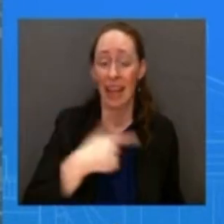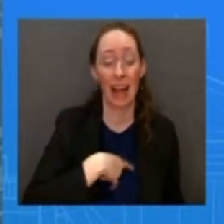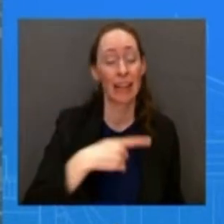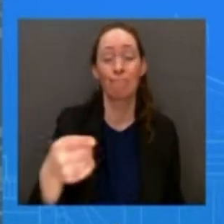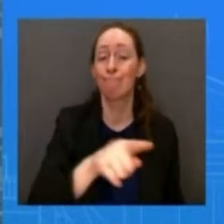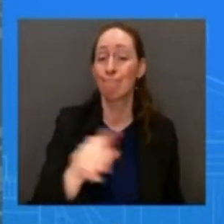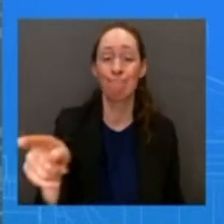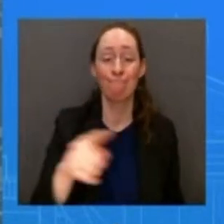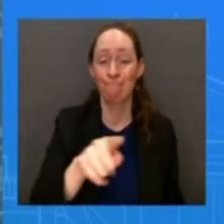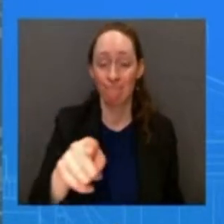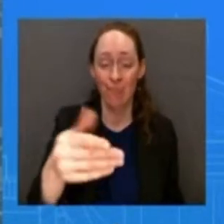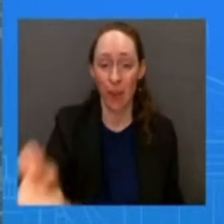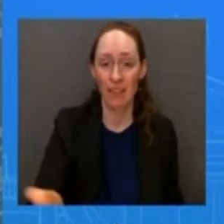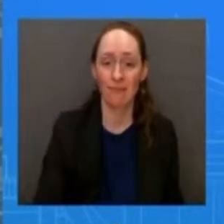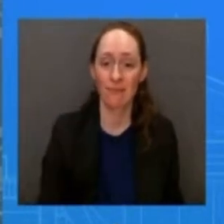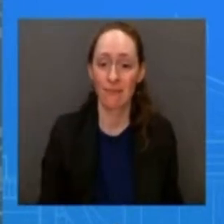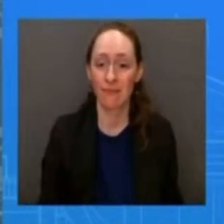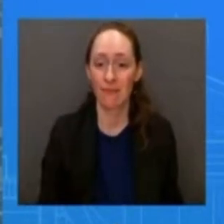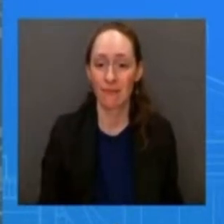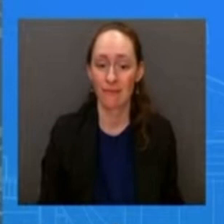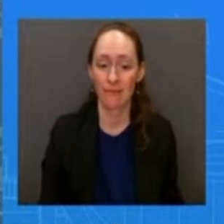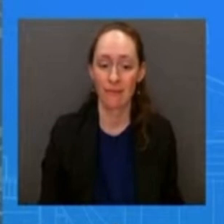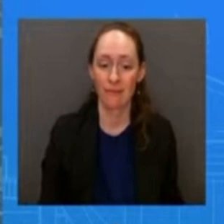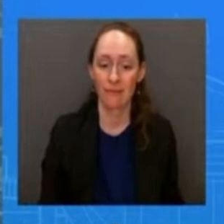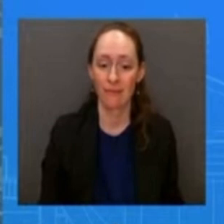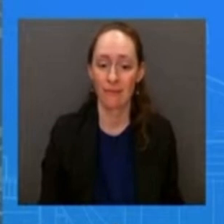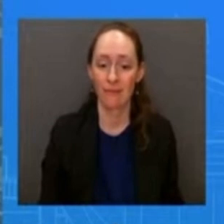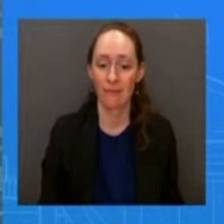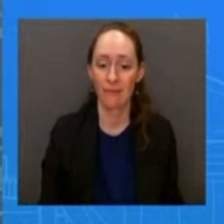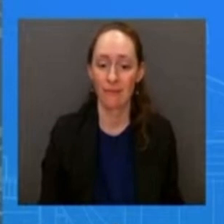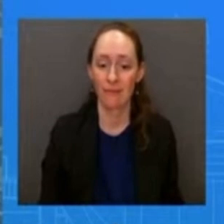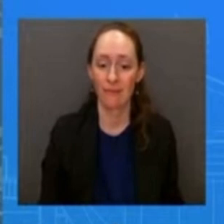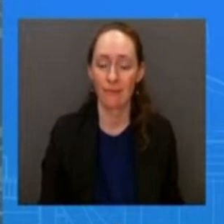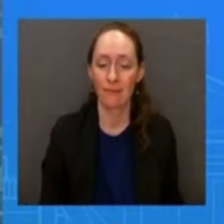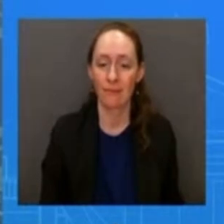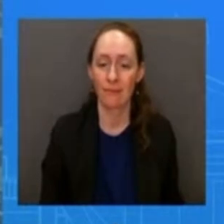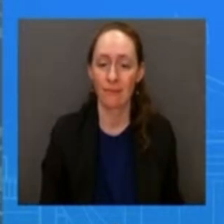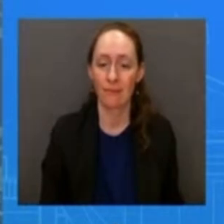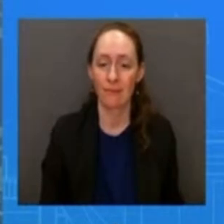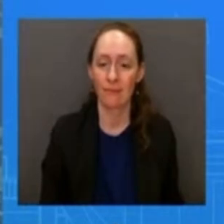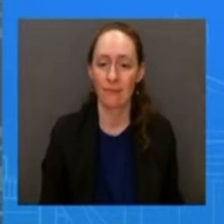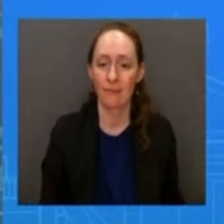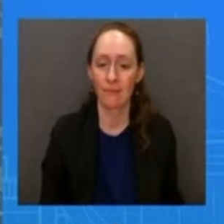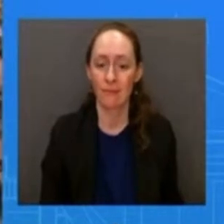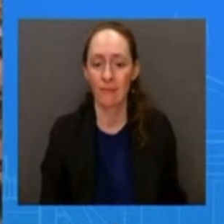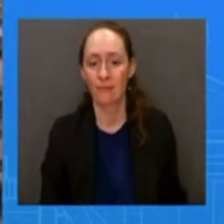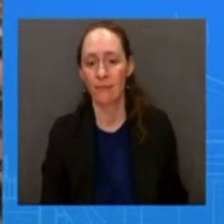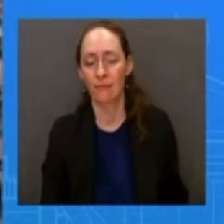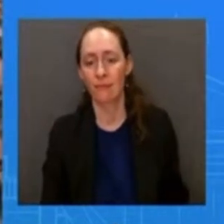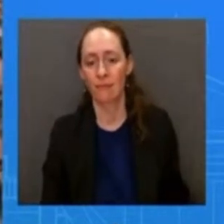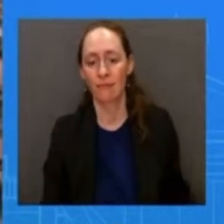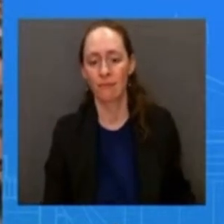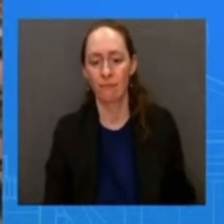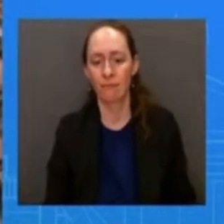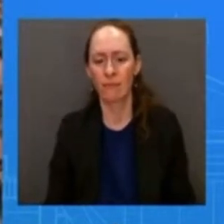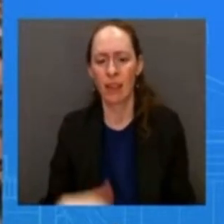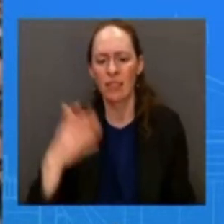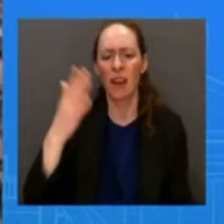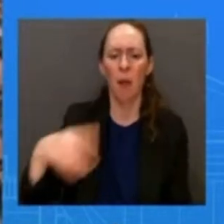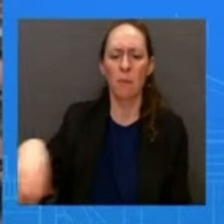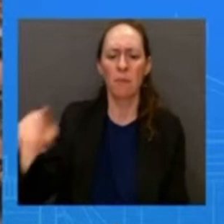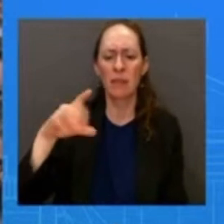ed ed won't you go and i'll go back thanks so we've heard some cpi questions that cpi when can americans see prices